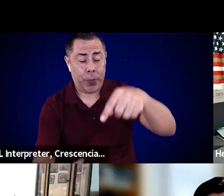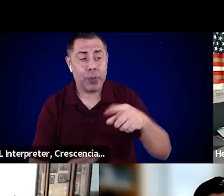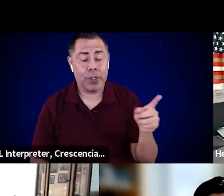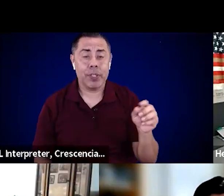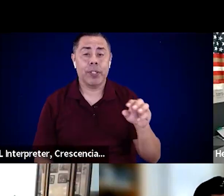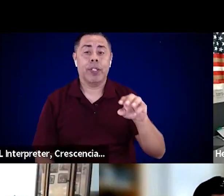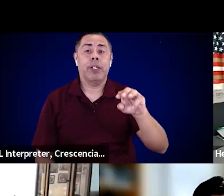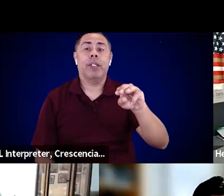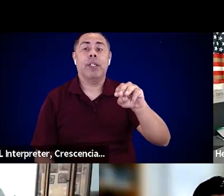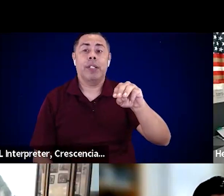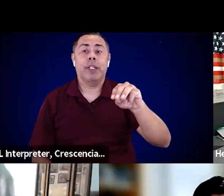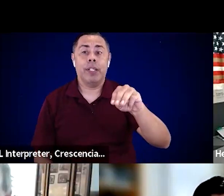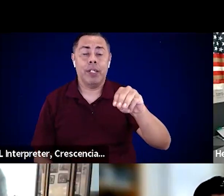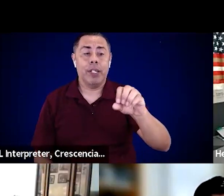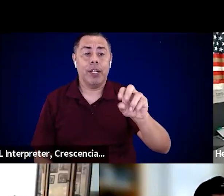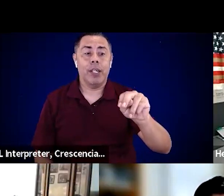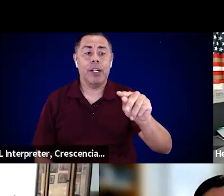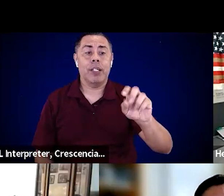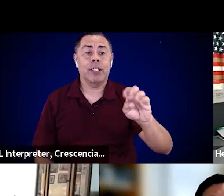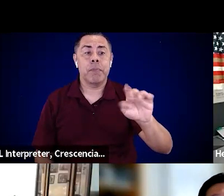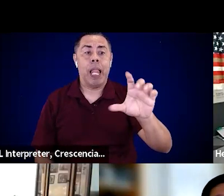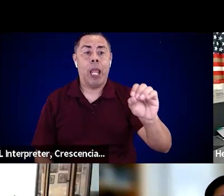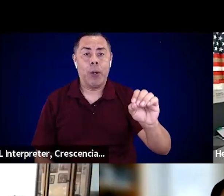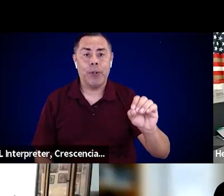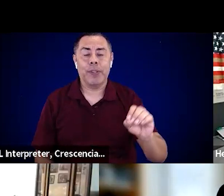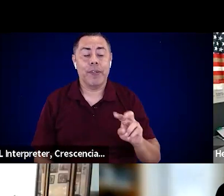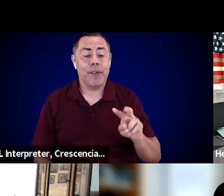Tornadoes and probably fire natives, right, as well.